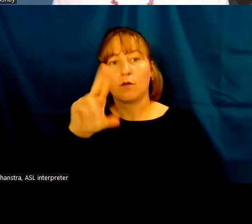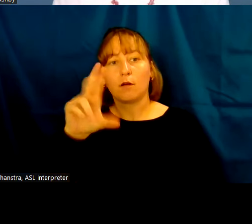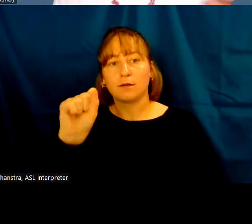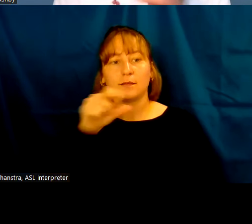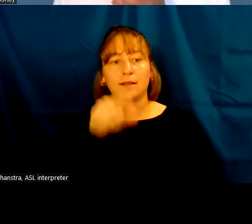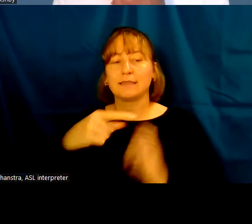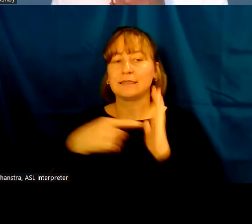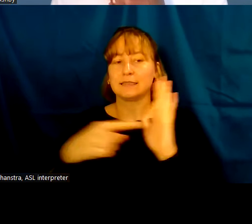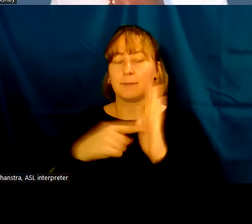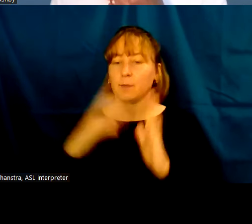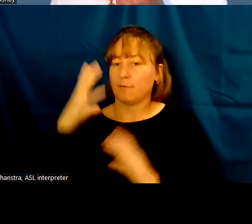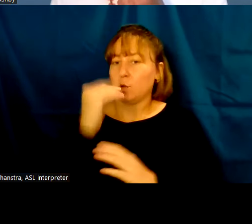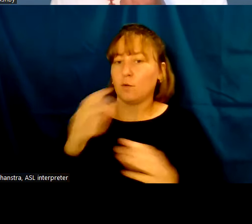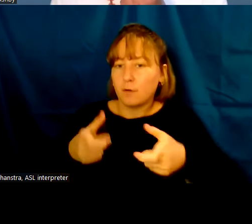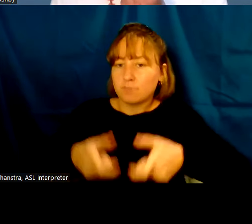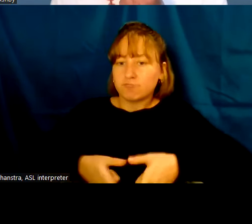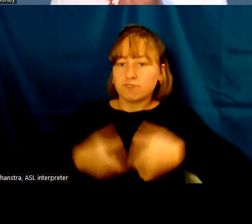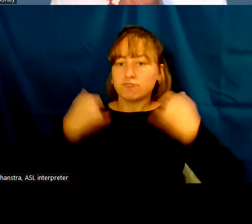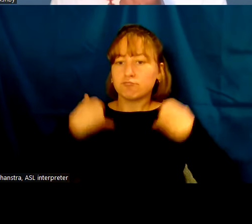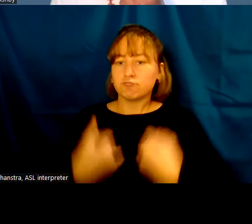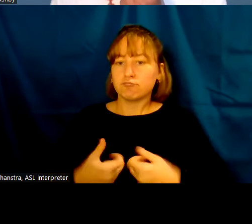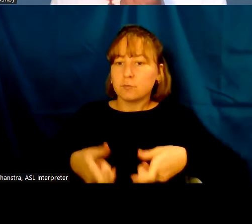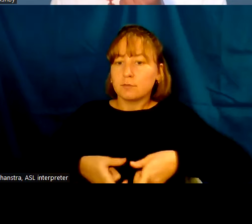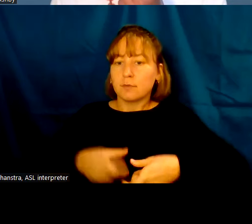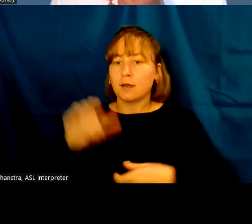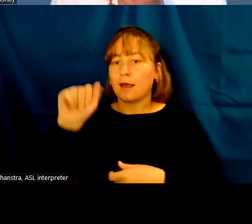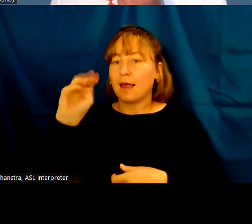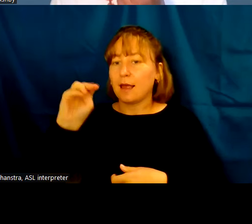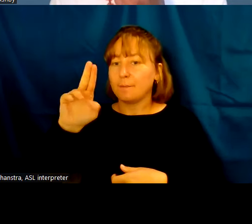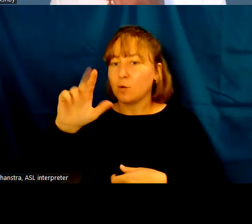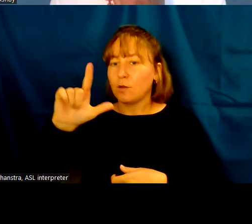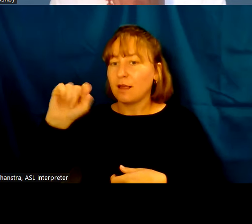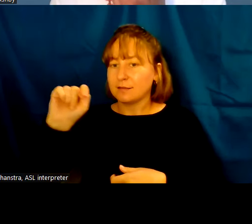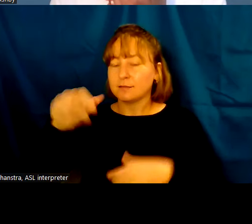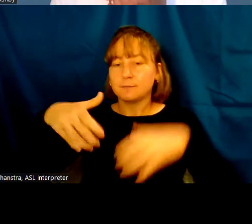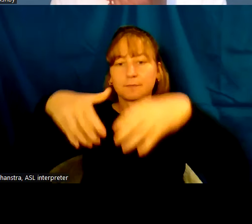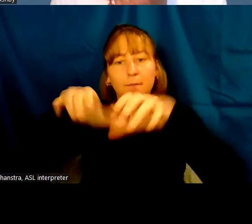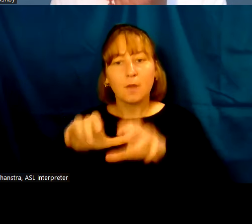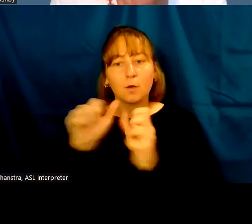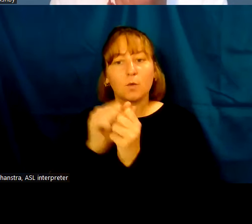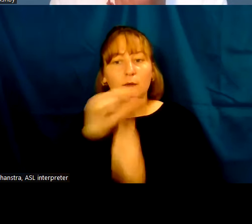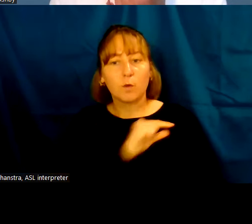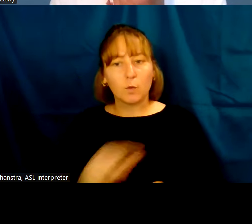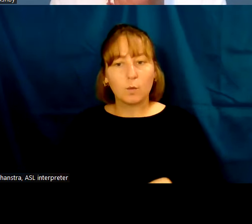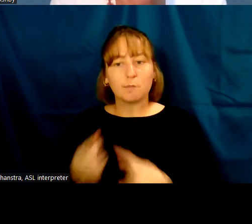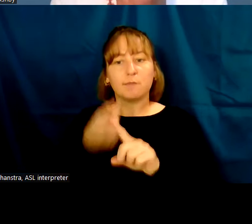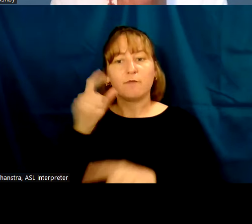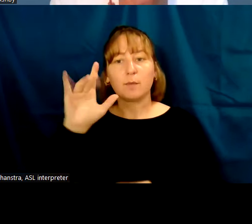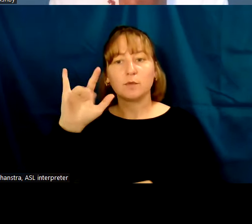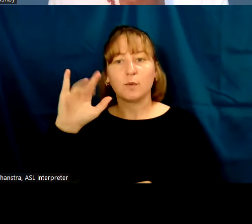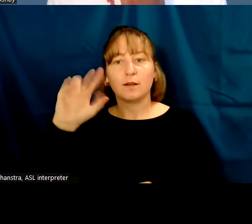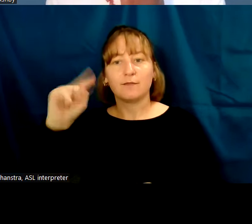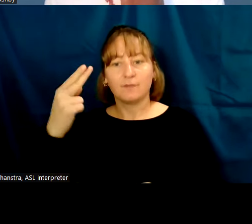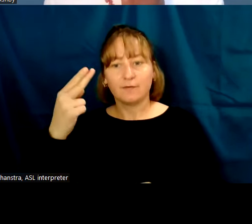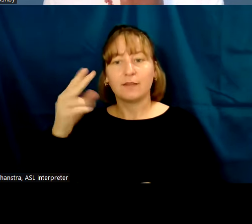amulet that was found buried with a queen of the 25th dynasty king, Pionki.